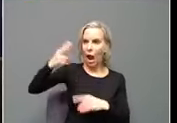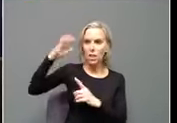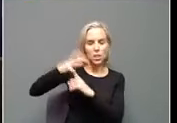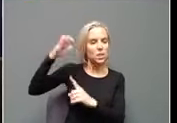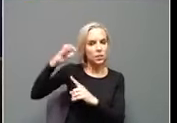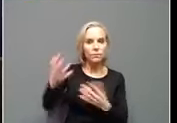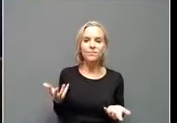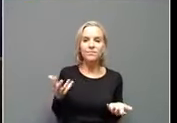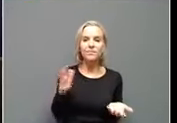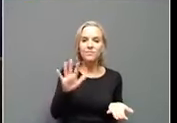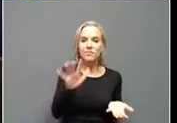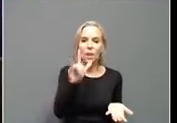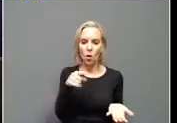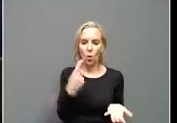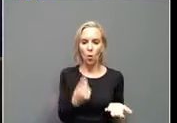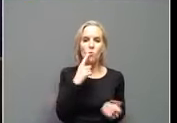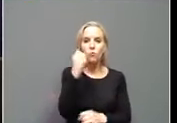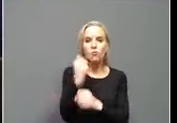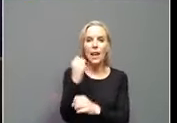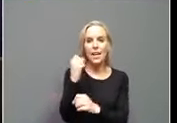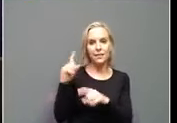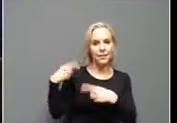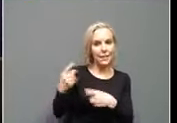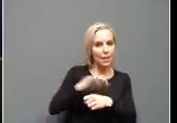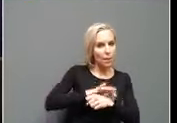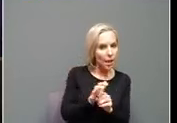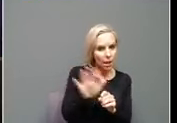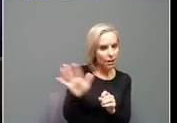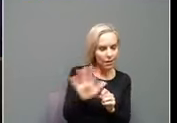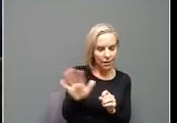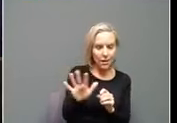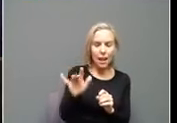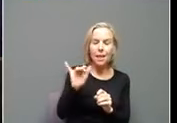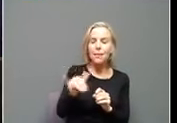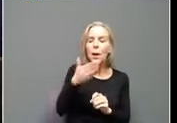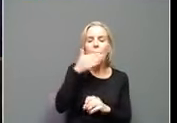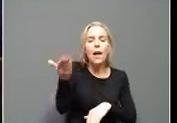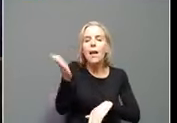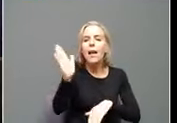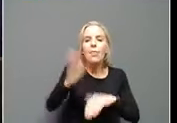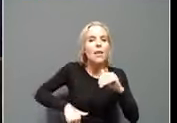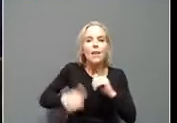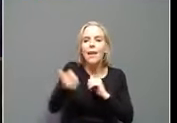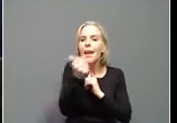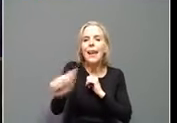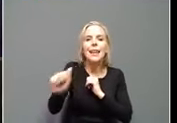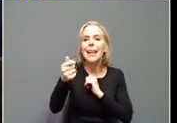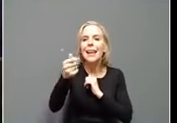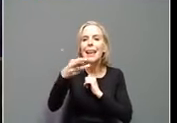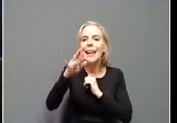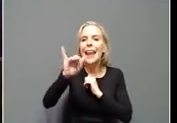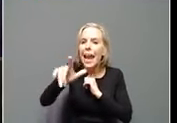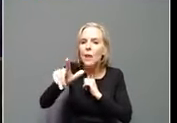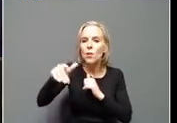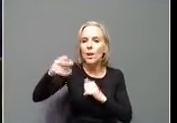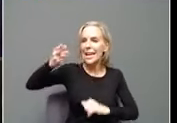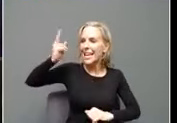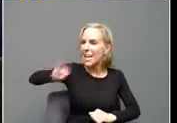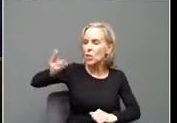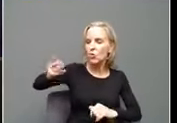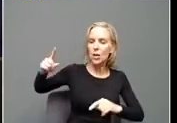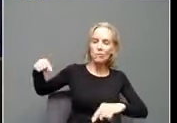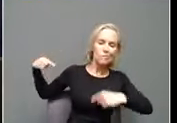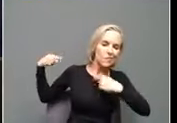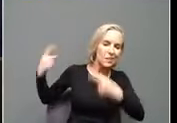not just a record since the pandemic took hold, but better than any April in our history in the Commonwealth, meaning more